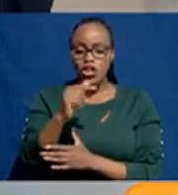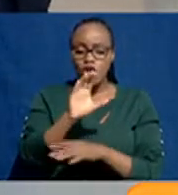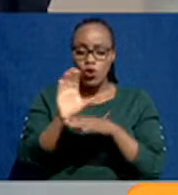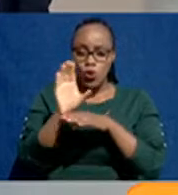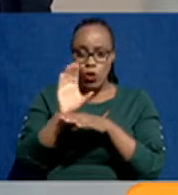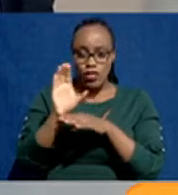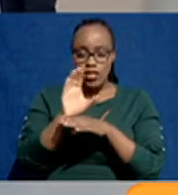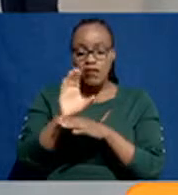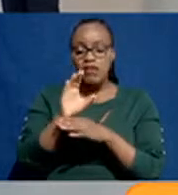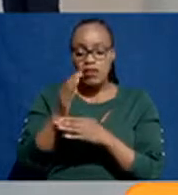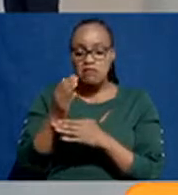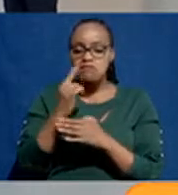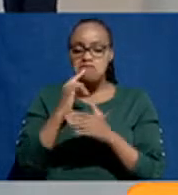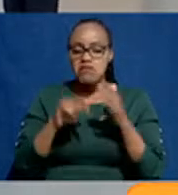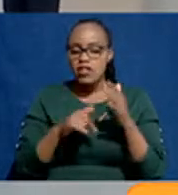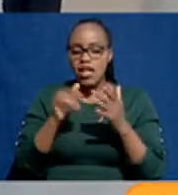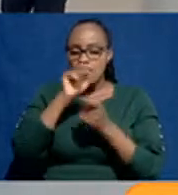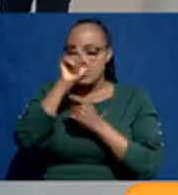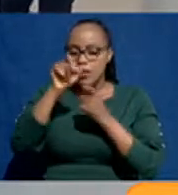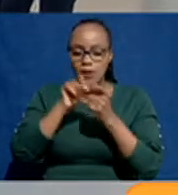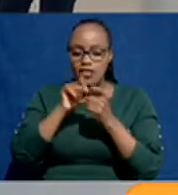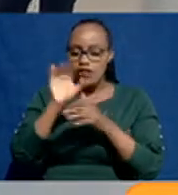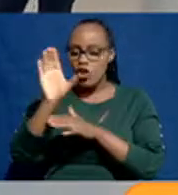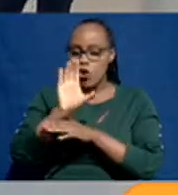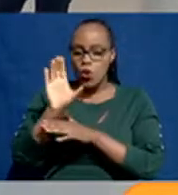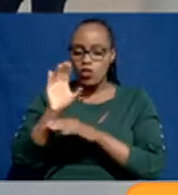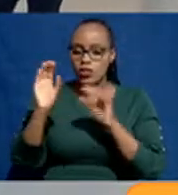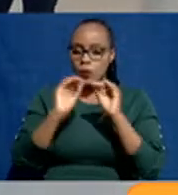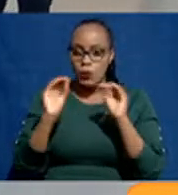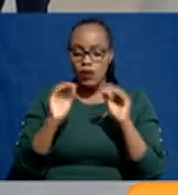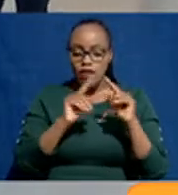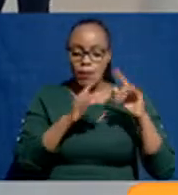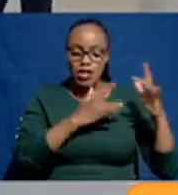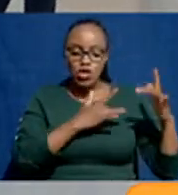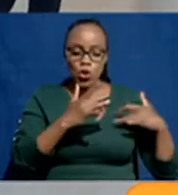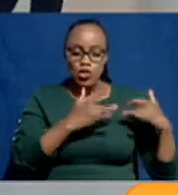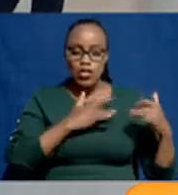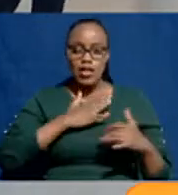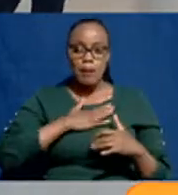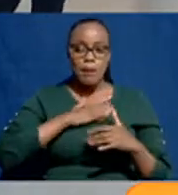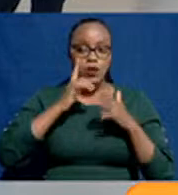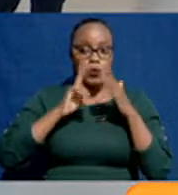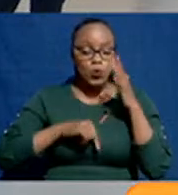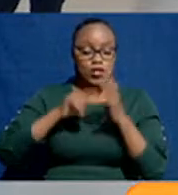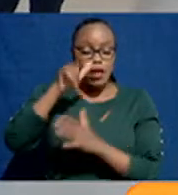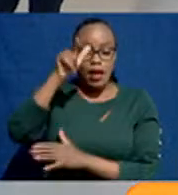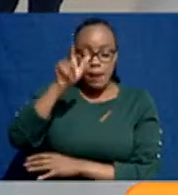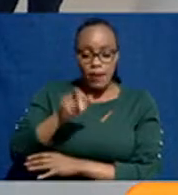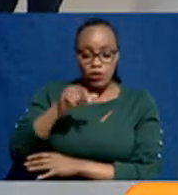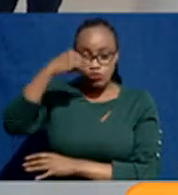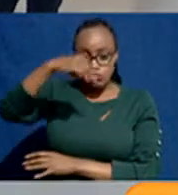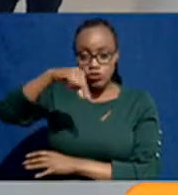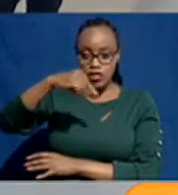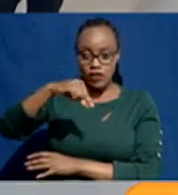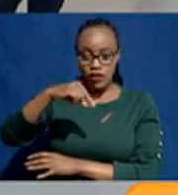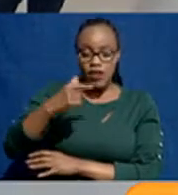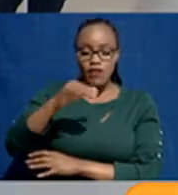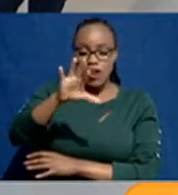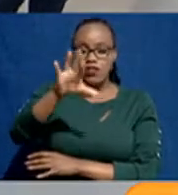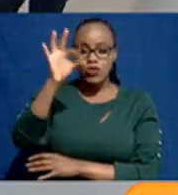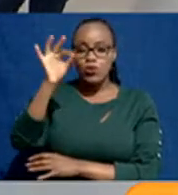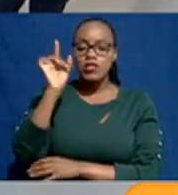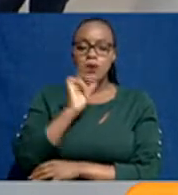Well, Dr. Rhee says here that there is no useless course, and indeed there is none. But are you concerned that someone who would have qualified for a higher level of education is choosing